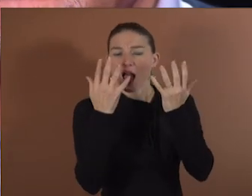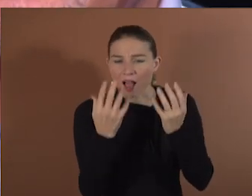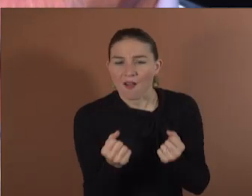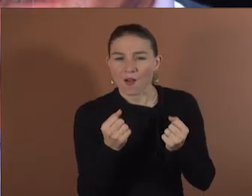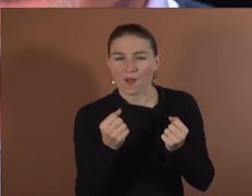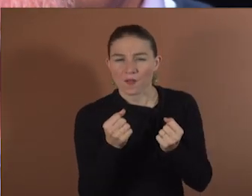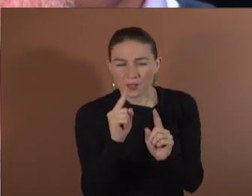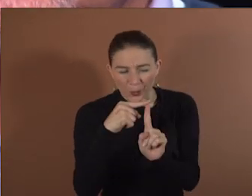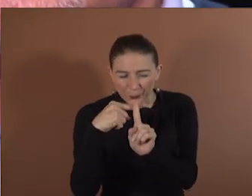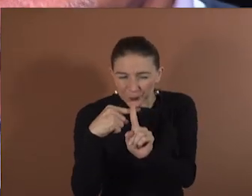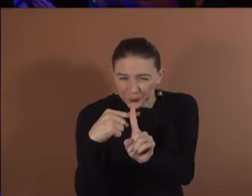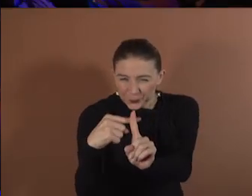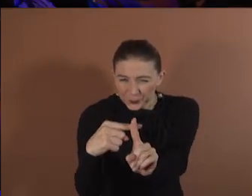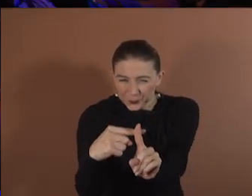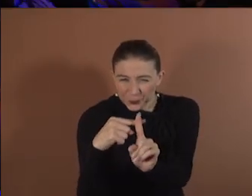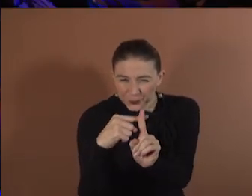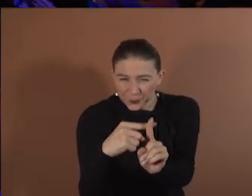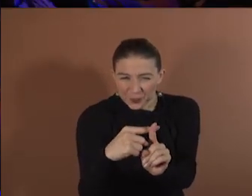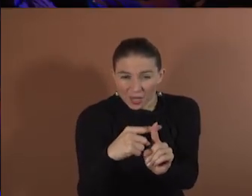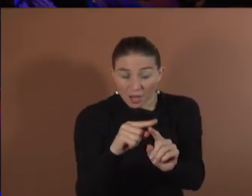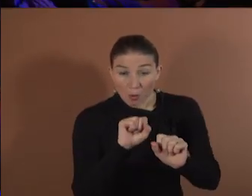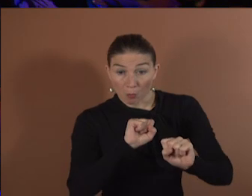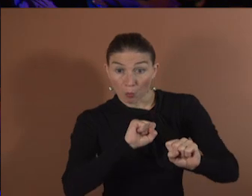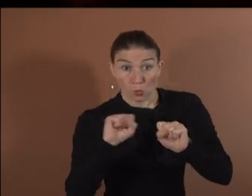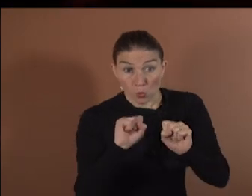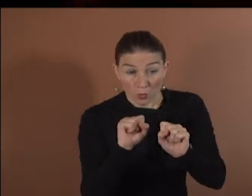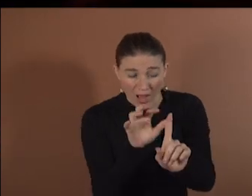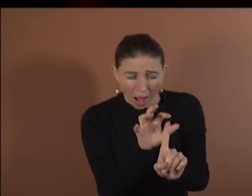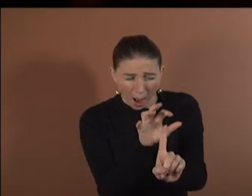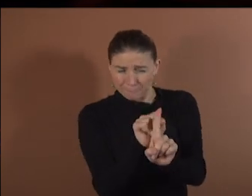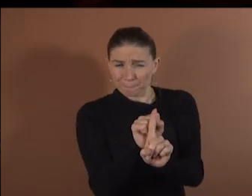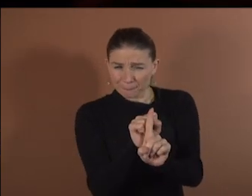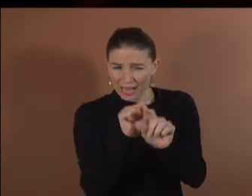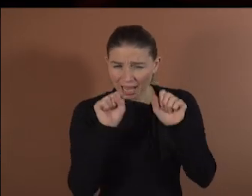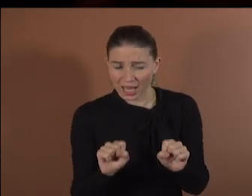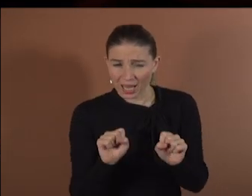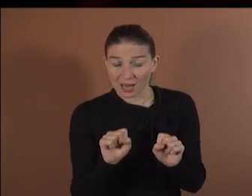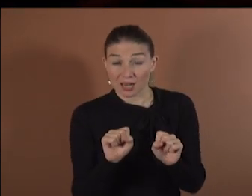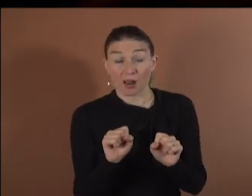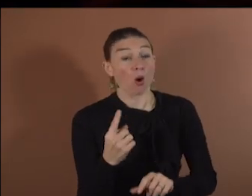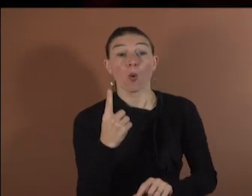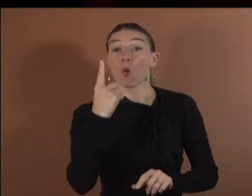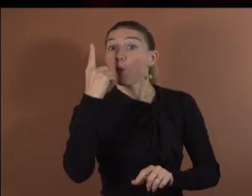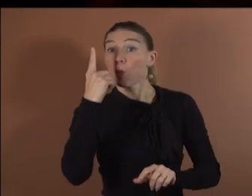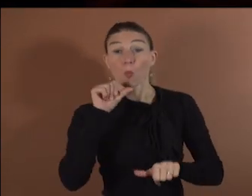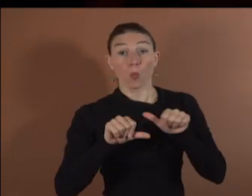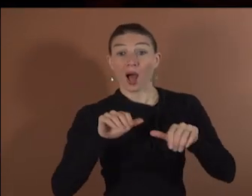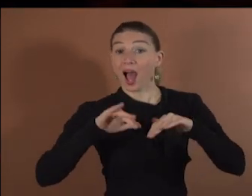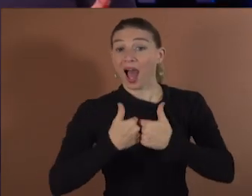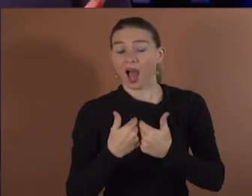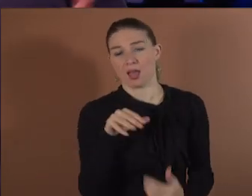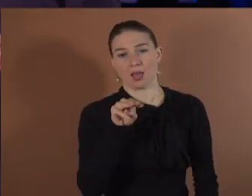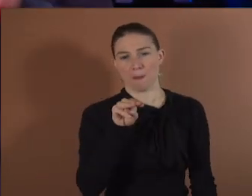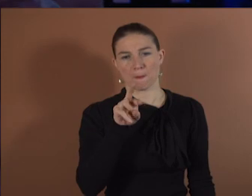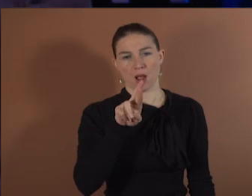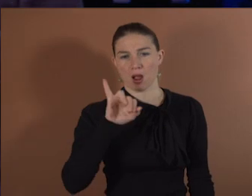Resonance Imaging. So we want to extract data from tiny regions and it's still a miracle, even for me,